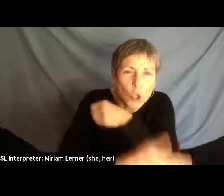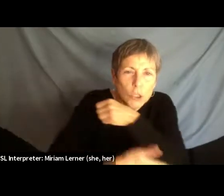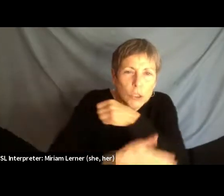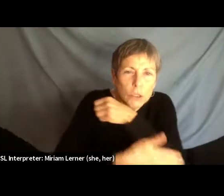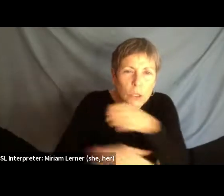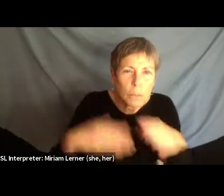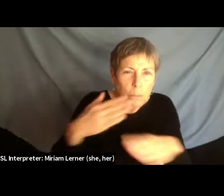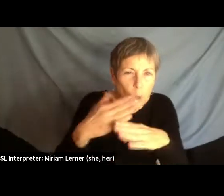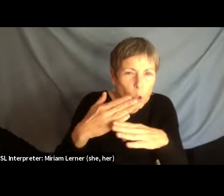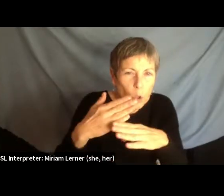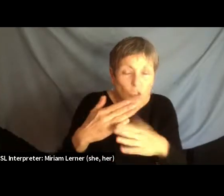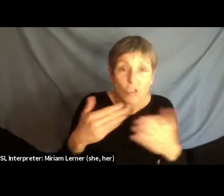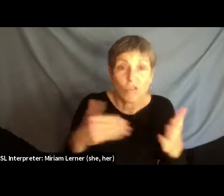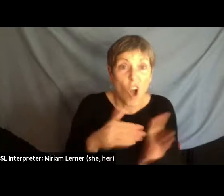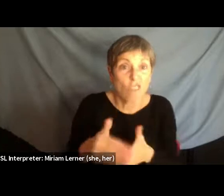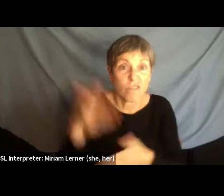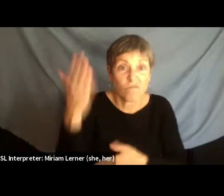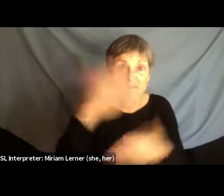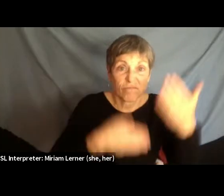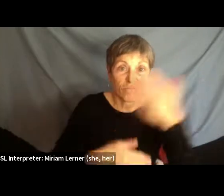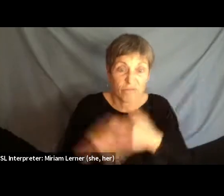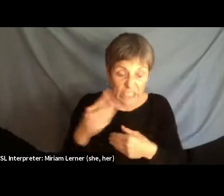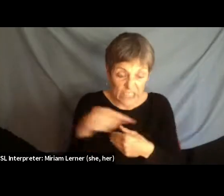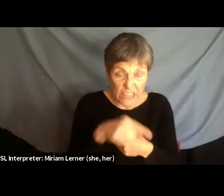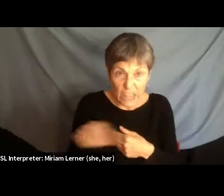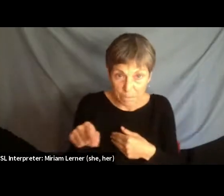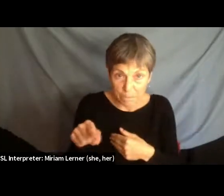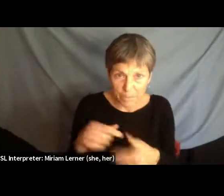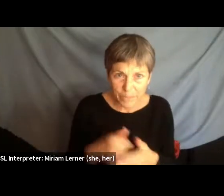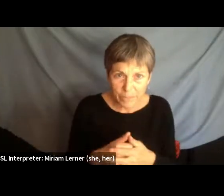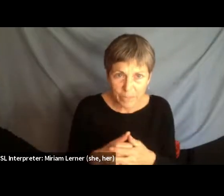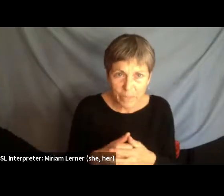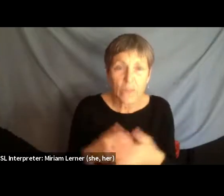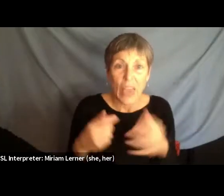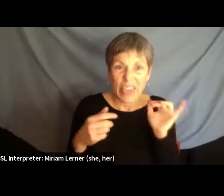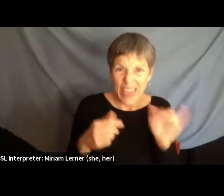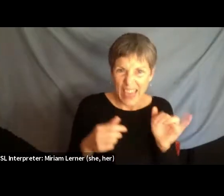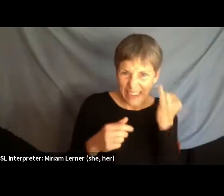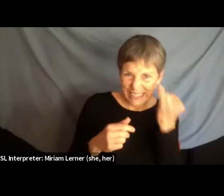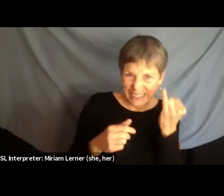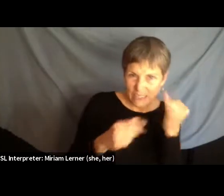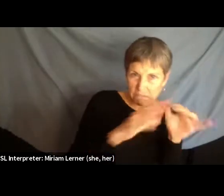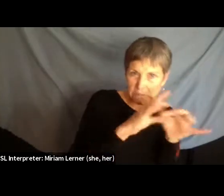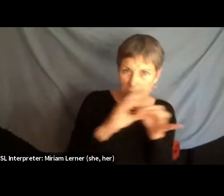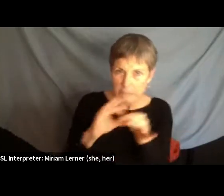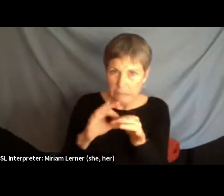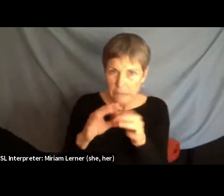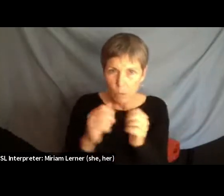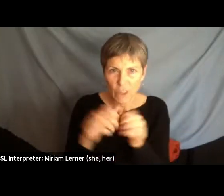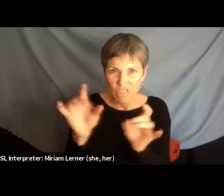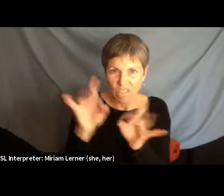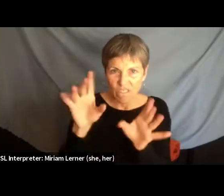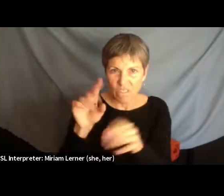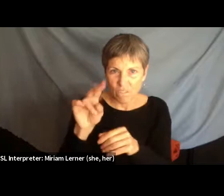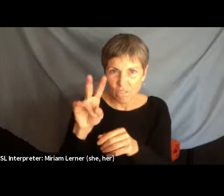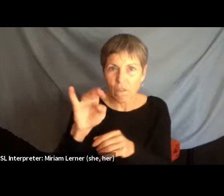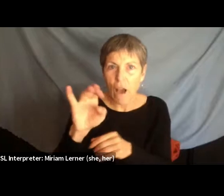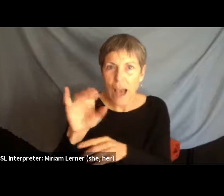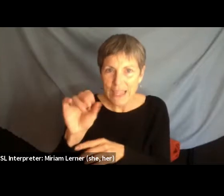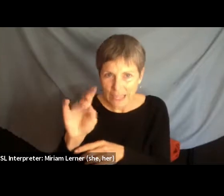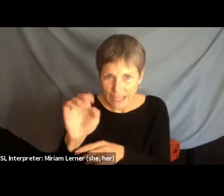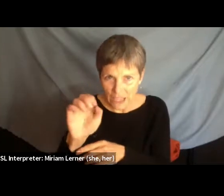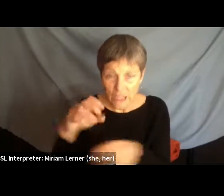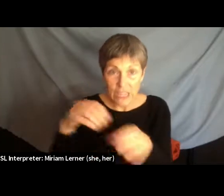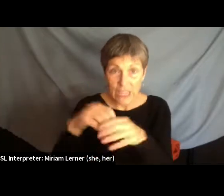so visible borders, and I'll try to connect that with violence, that's structural and